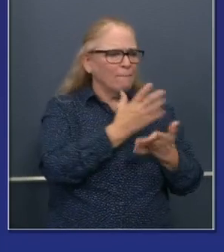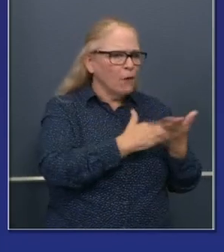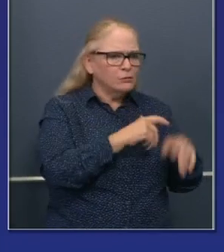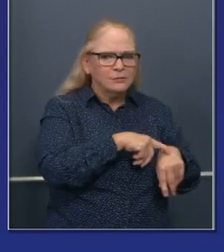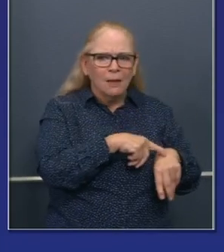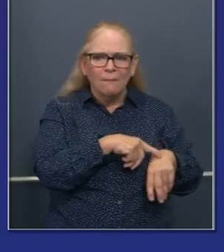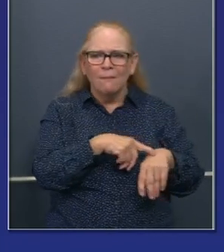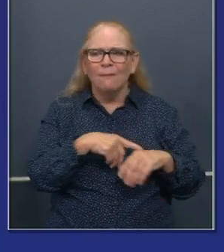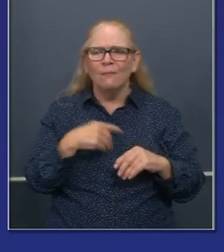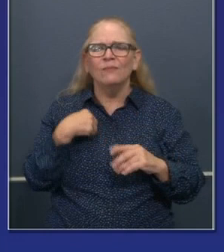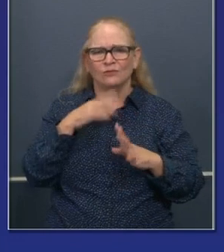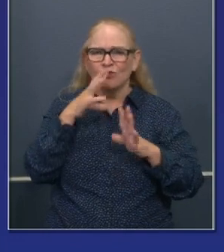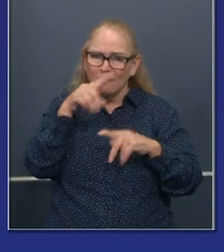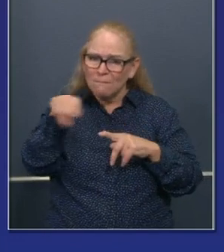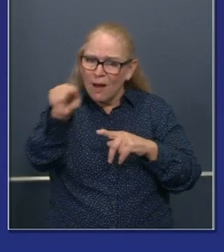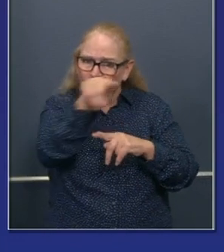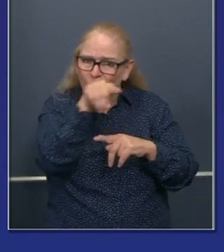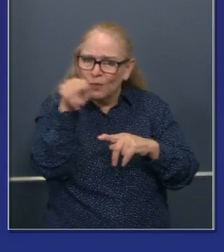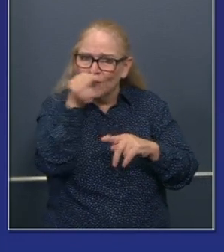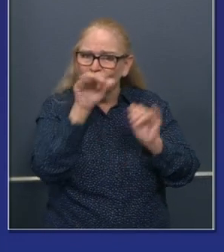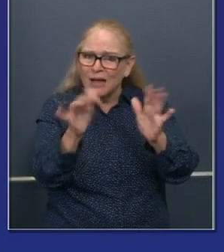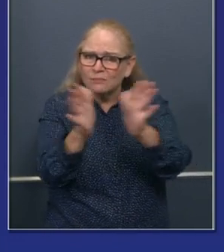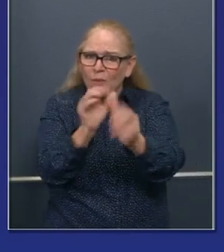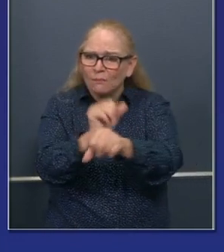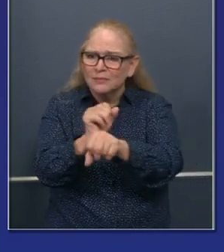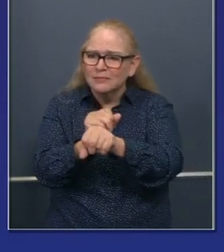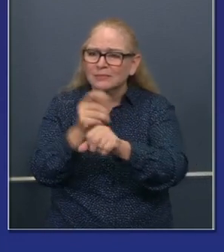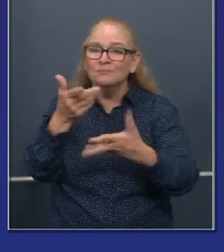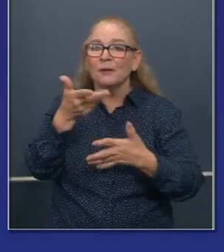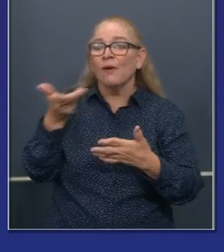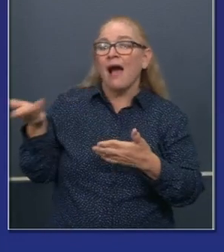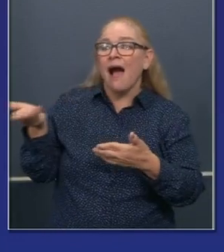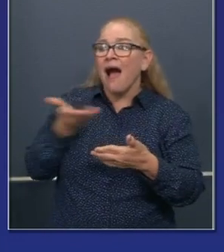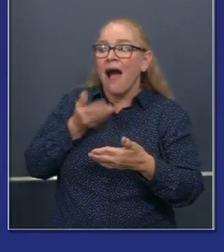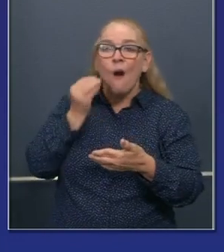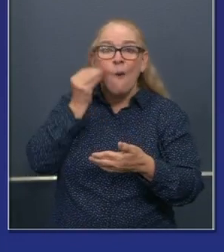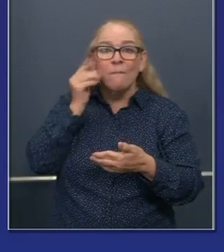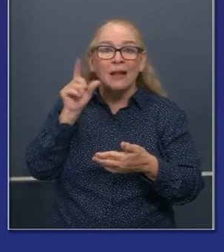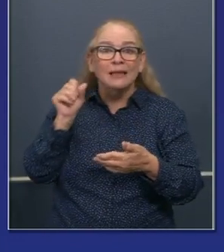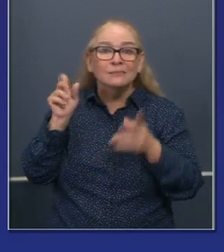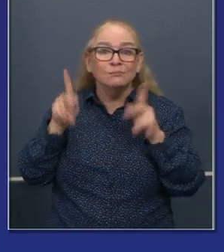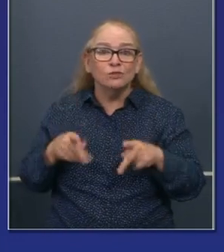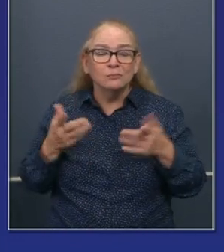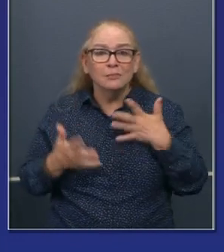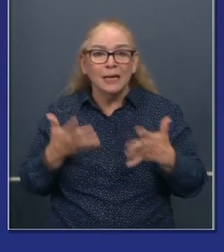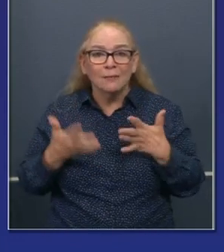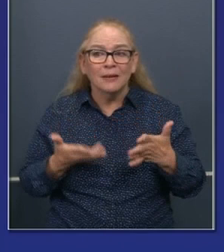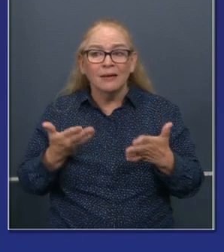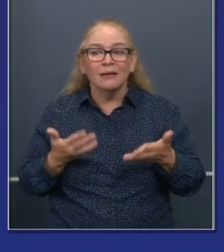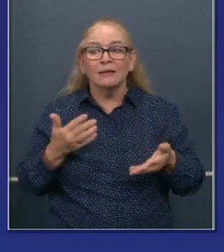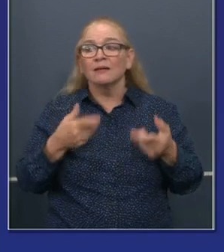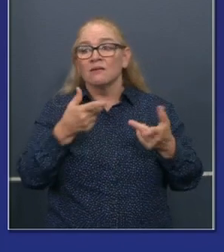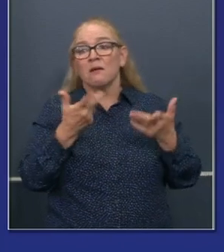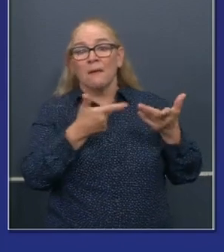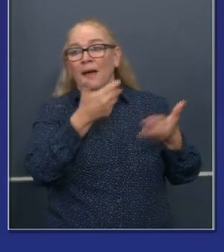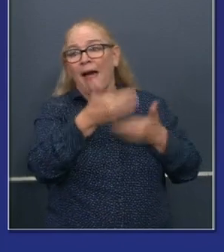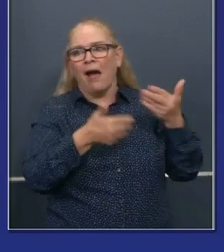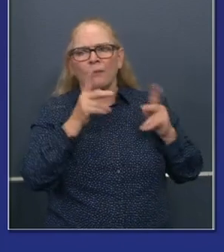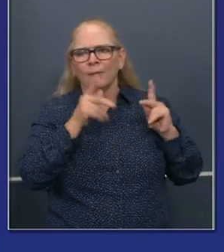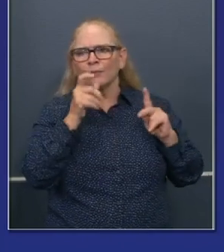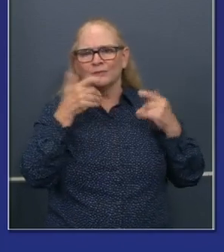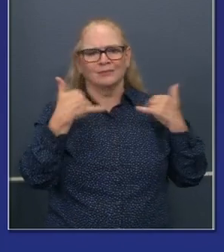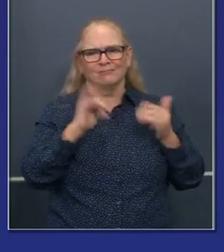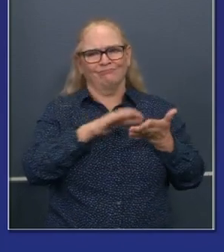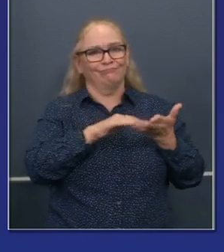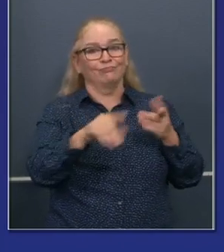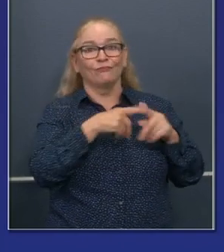person, may want to hire someone who's formerly homeless, may want to hire someone, uh, that just came out of the criminal justice system. And while we have some